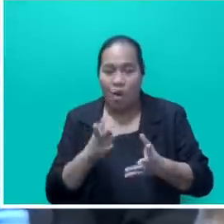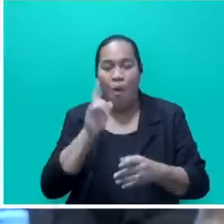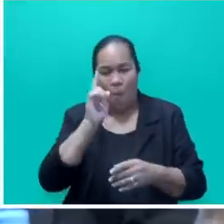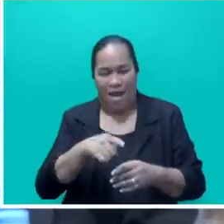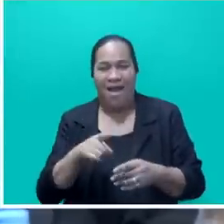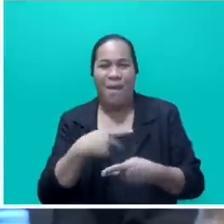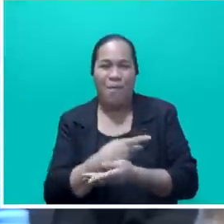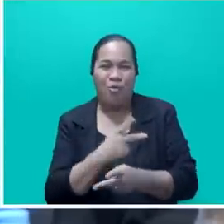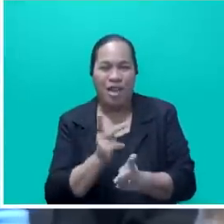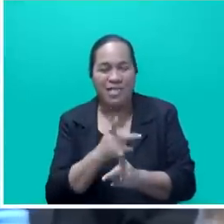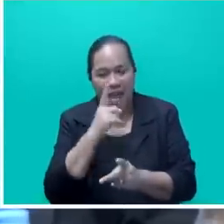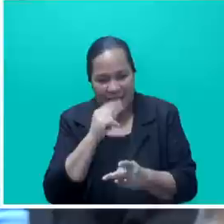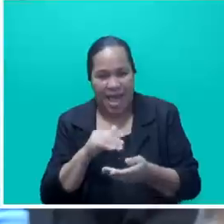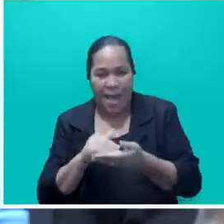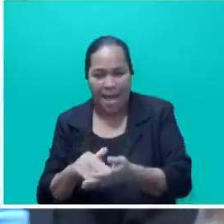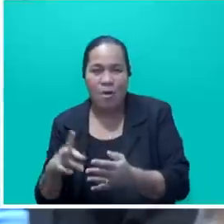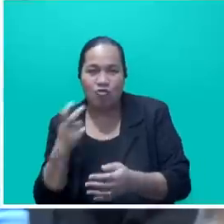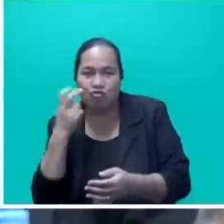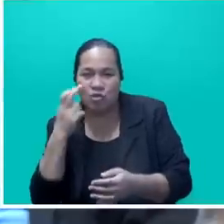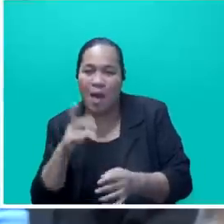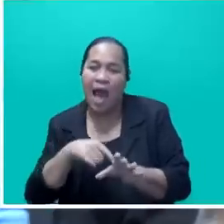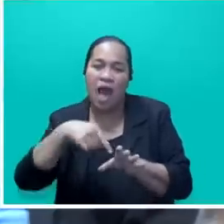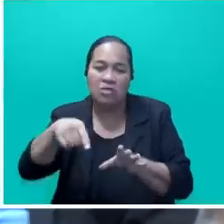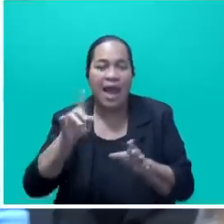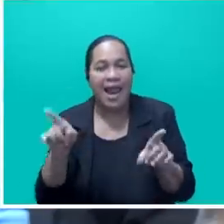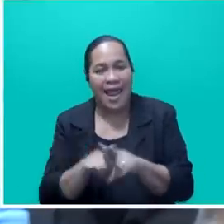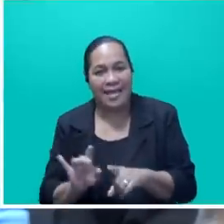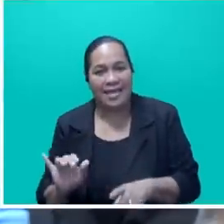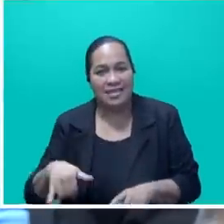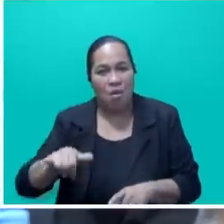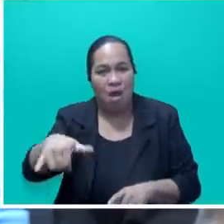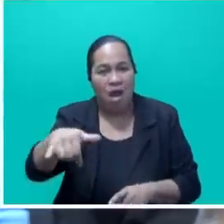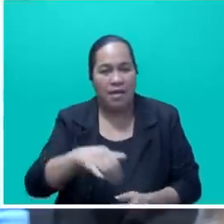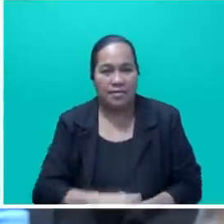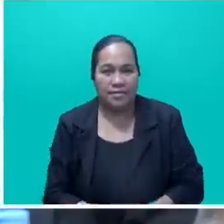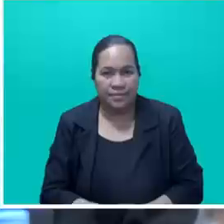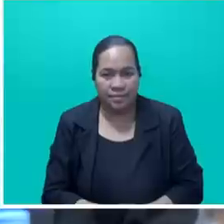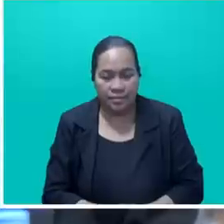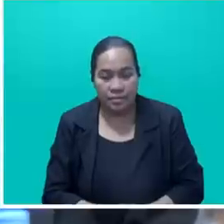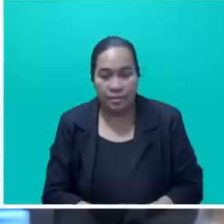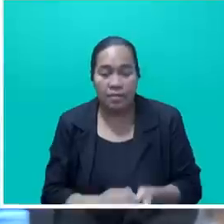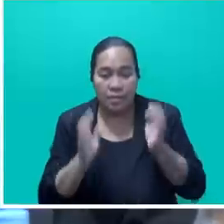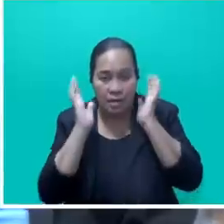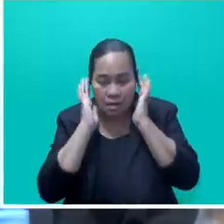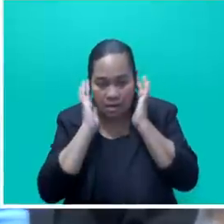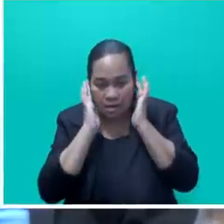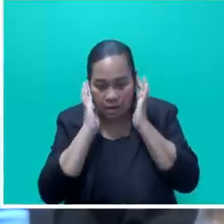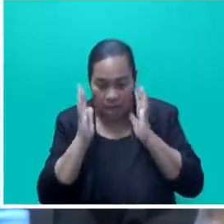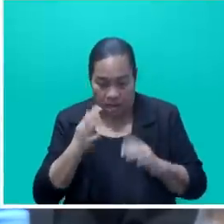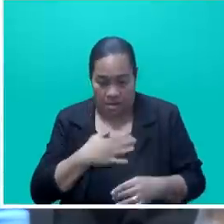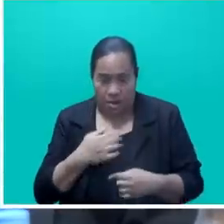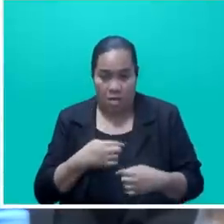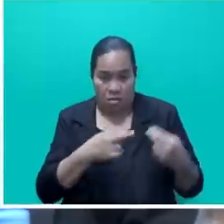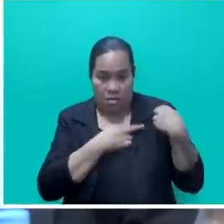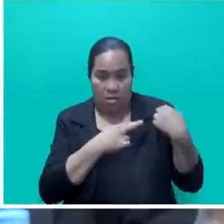products that can complement tourism in the outer islands such as the Asawa. Mr Speaker said, as the Ministry of Responsible